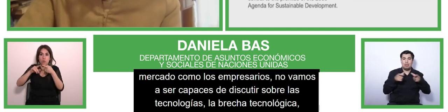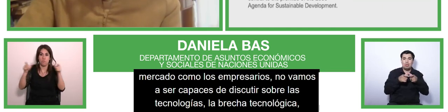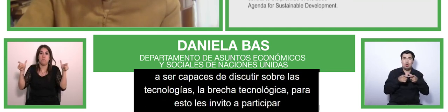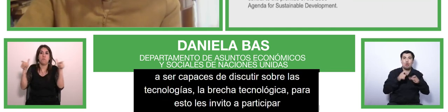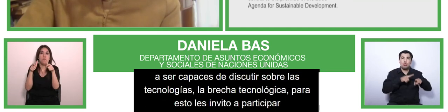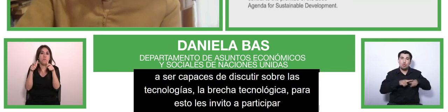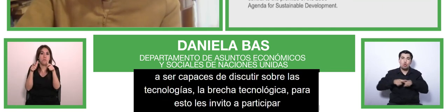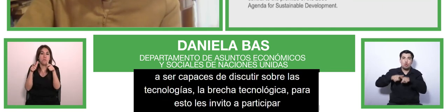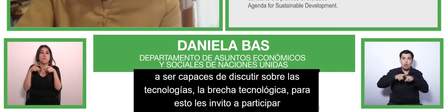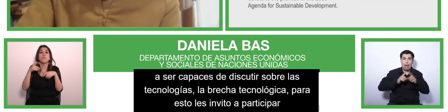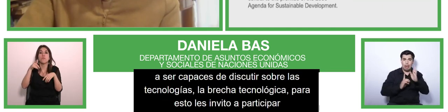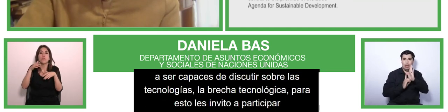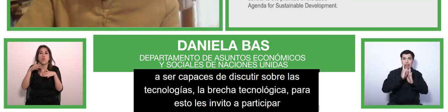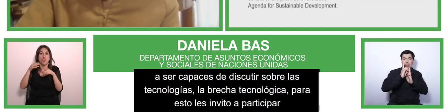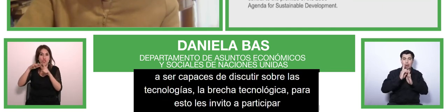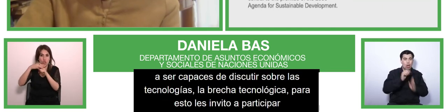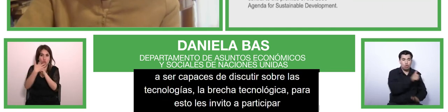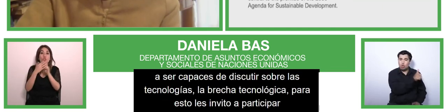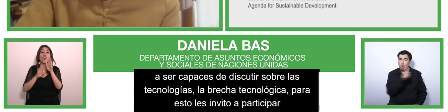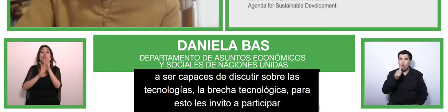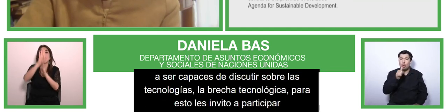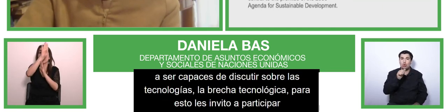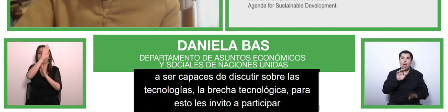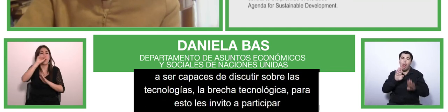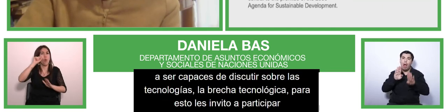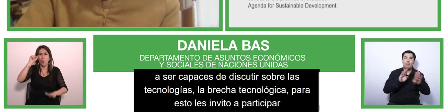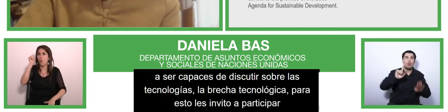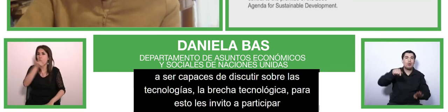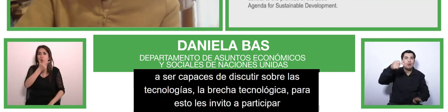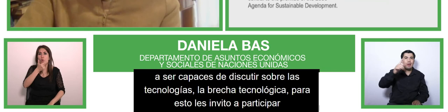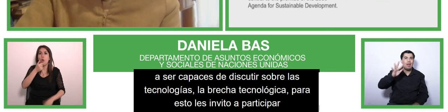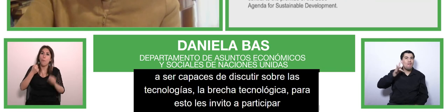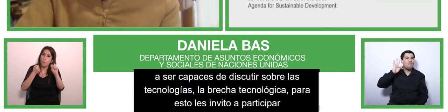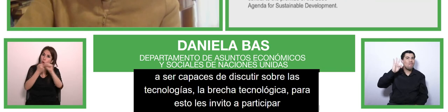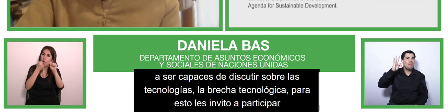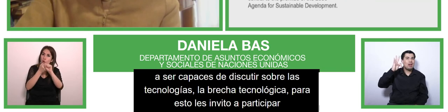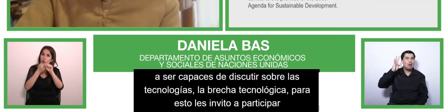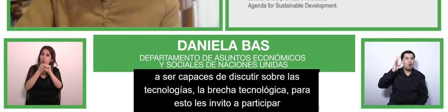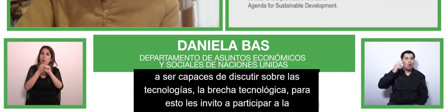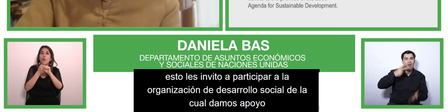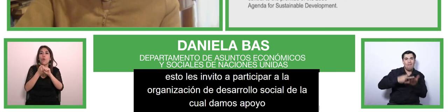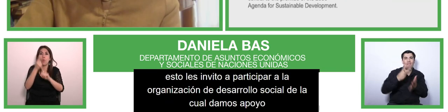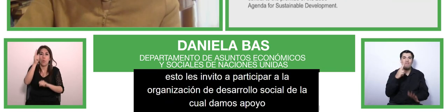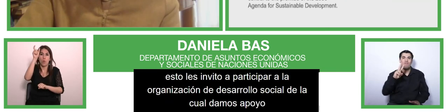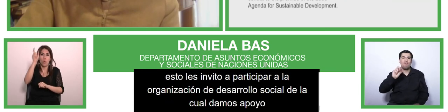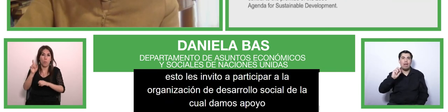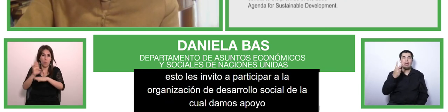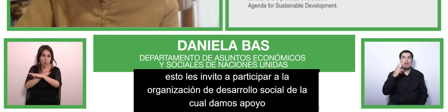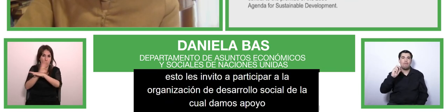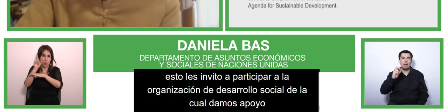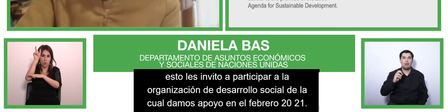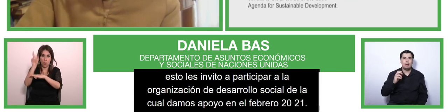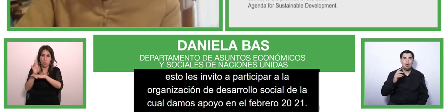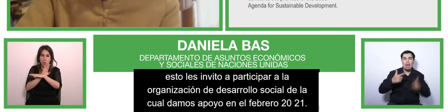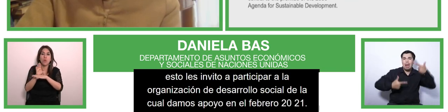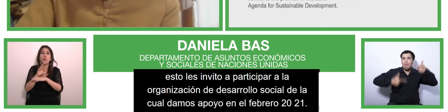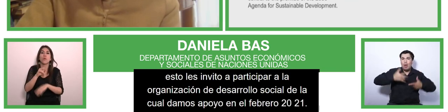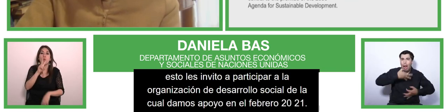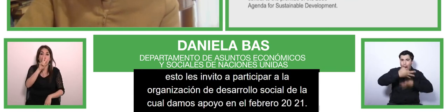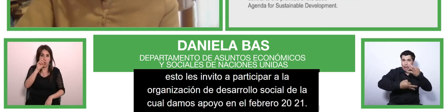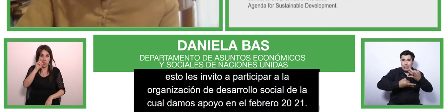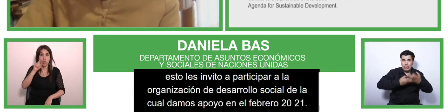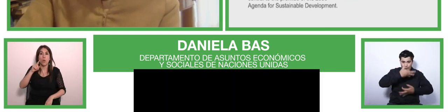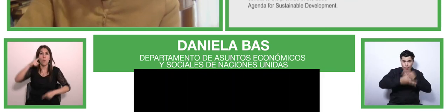place next february 2021 because the policy theme will be about digital technologies the well-being and social